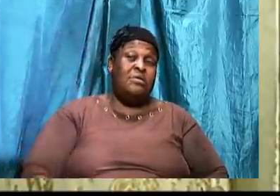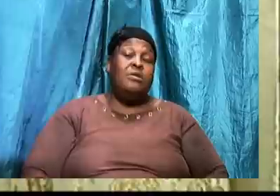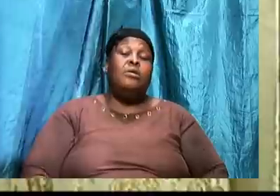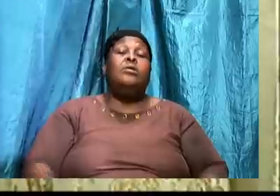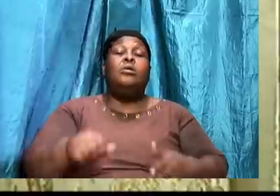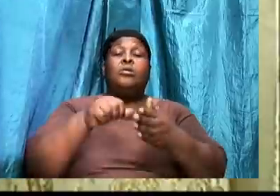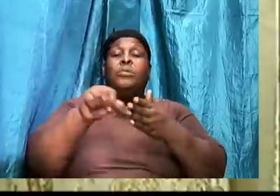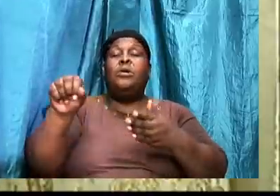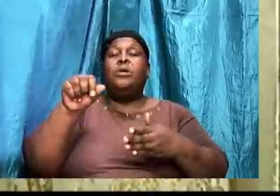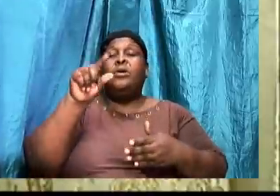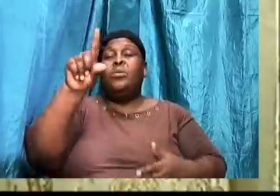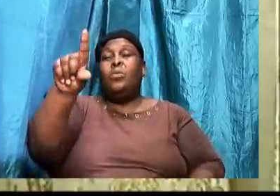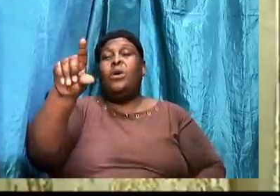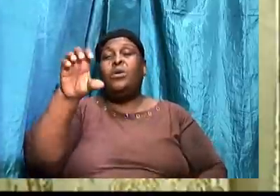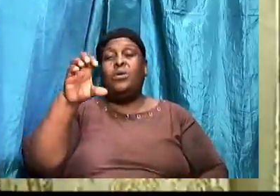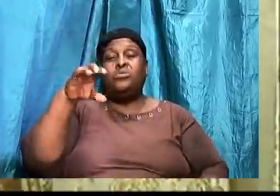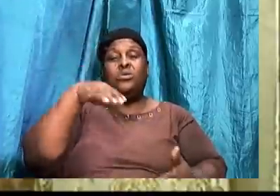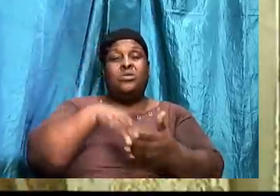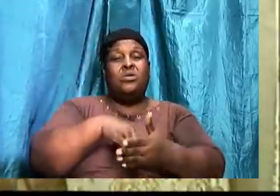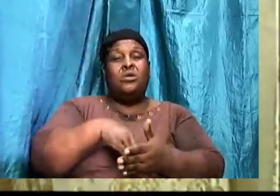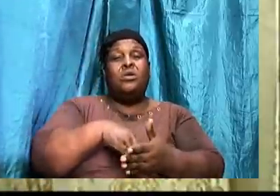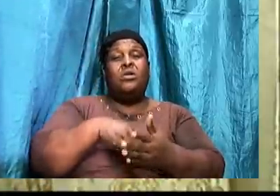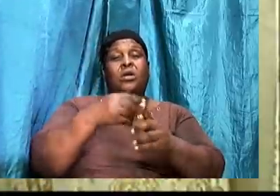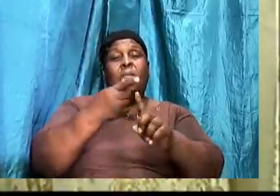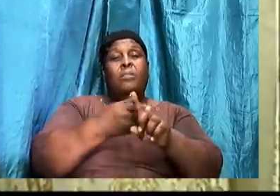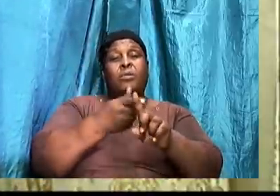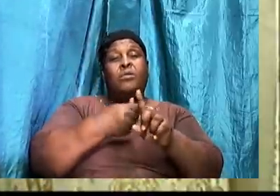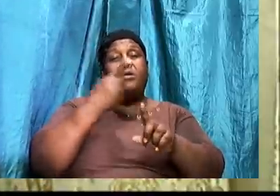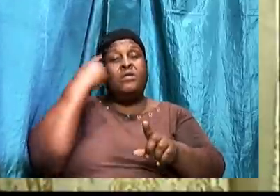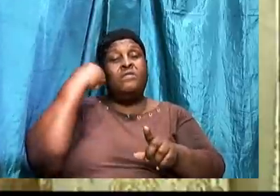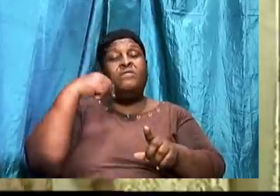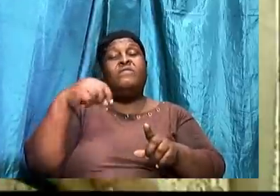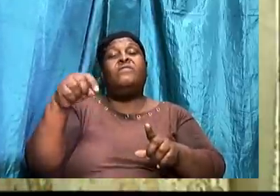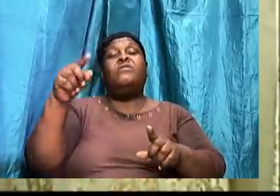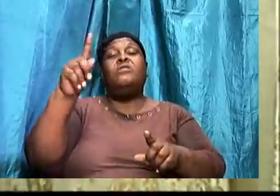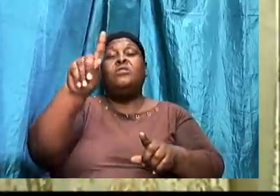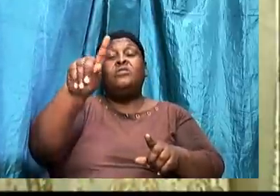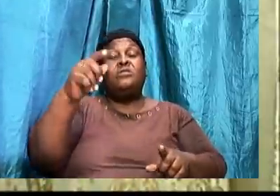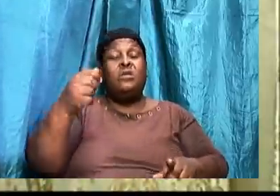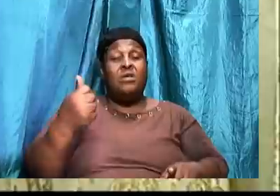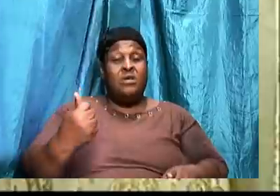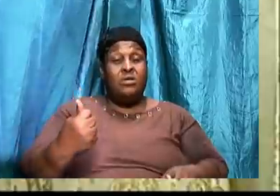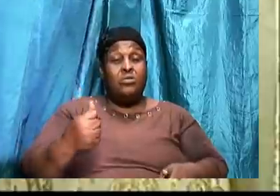Paying. A hundred thousand. Per month. For your tithes. Don't look at the amount. That you're paying.